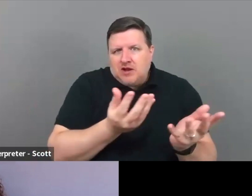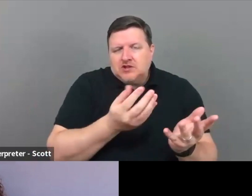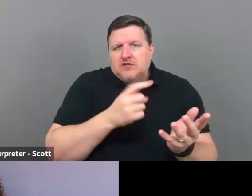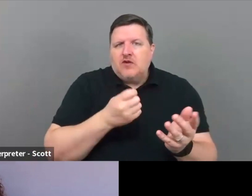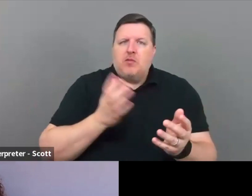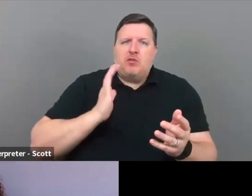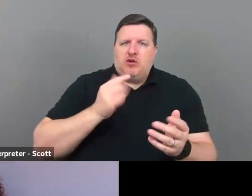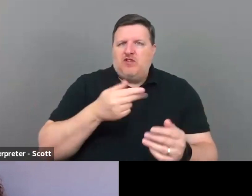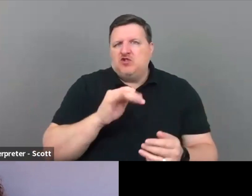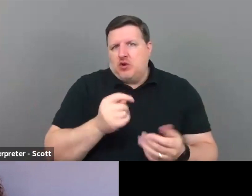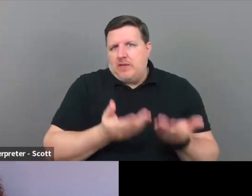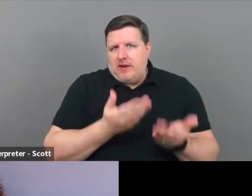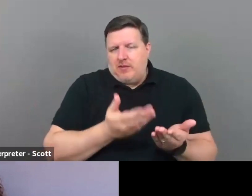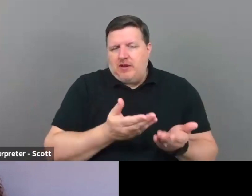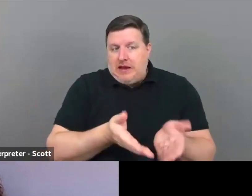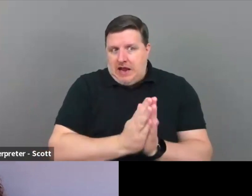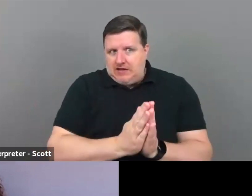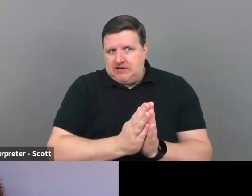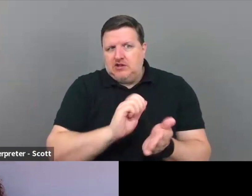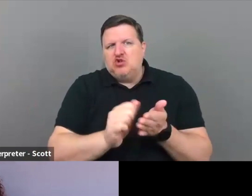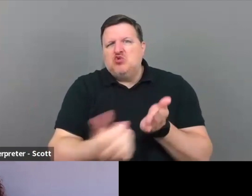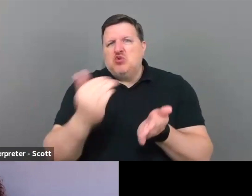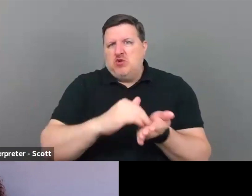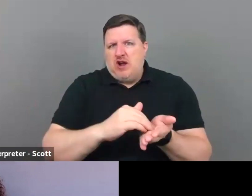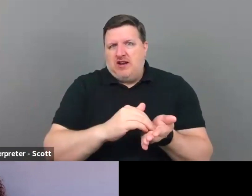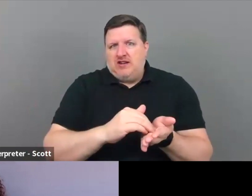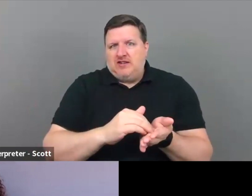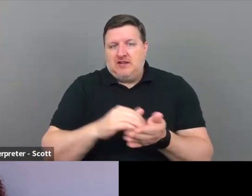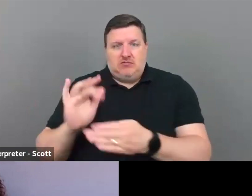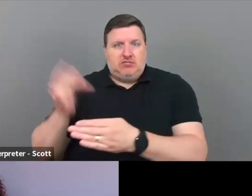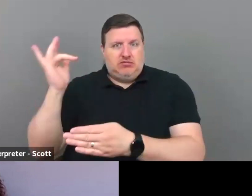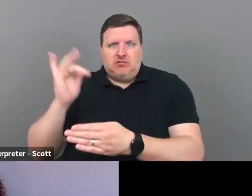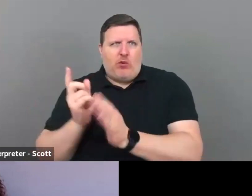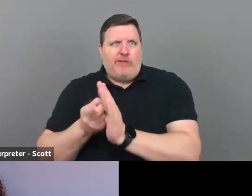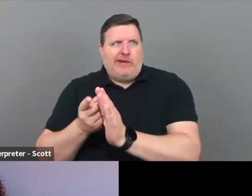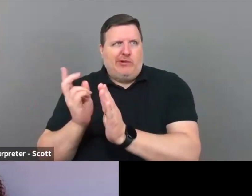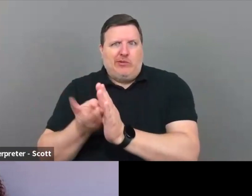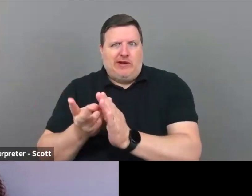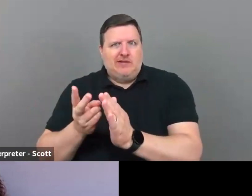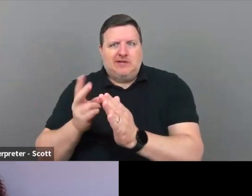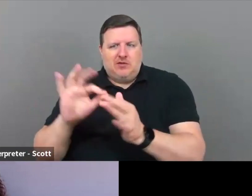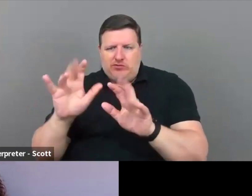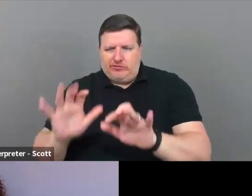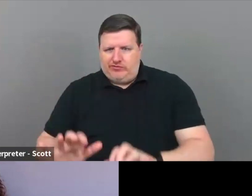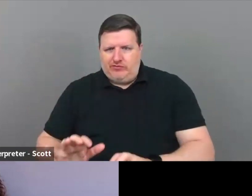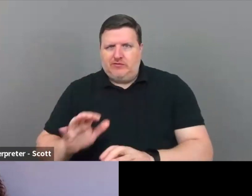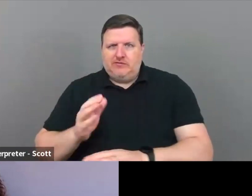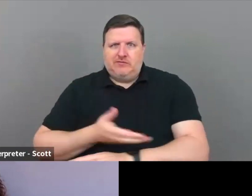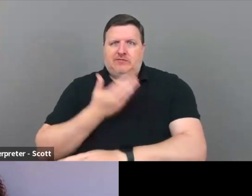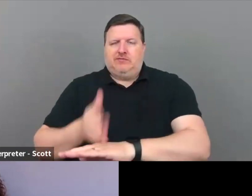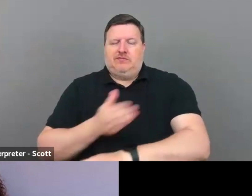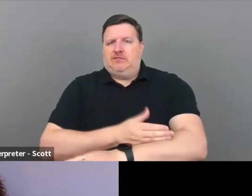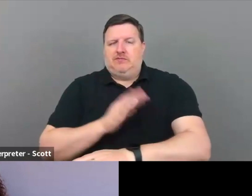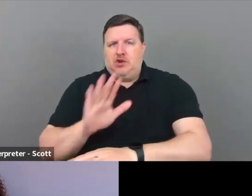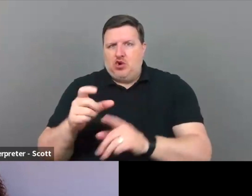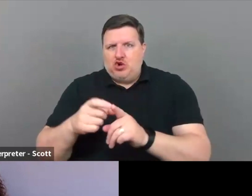that you've written and ask it to rewrite it. And it will, and it'll take a minute or two to rewrite your text. Great.